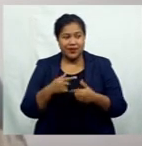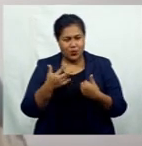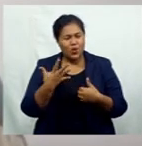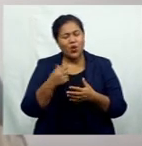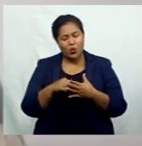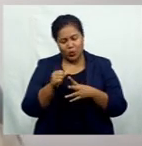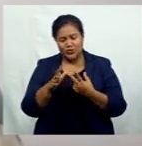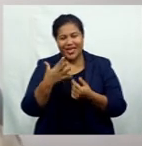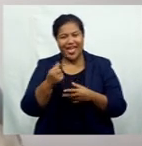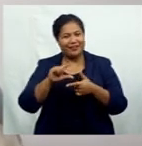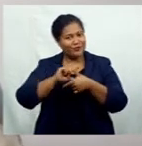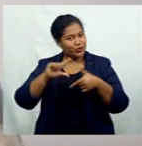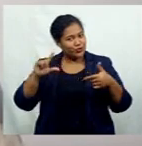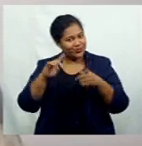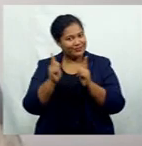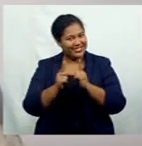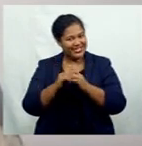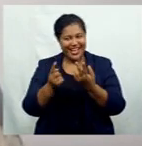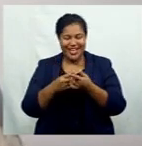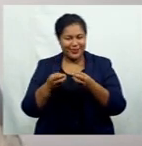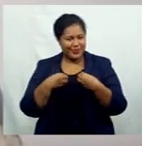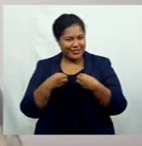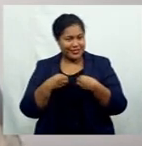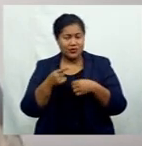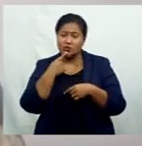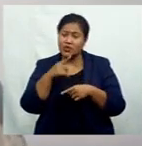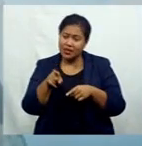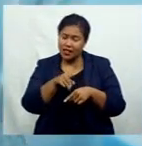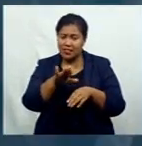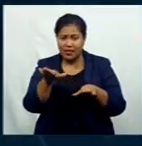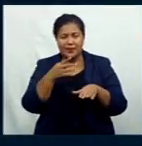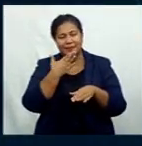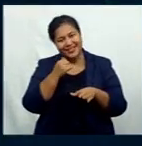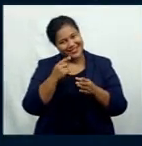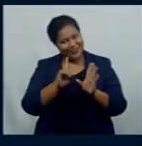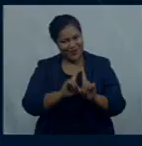meetings with the consumer retailers, etc., to tell them to please come here.